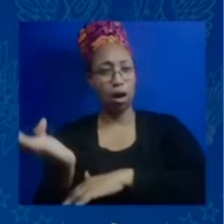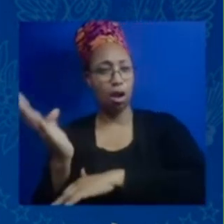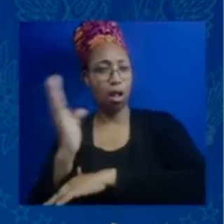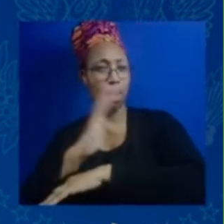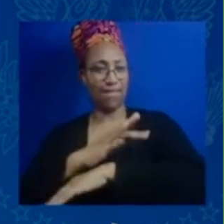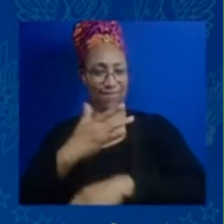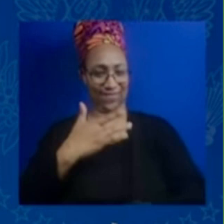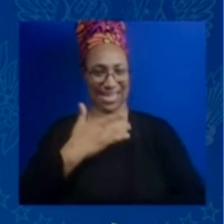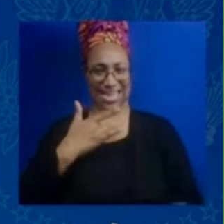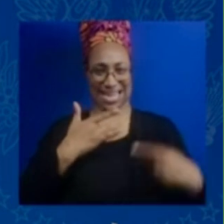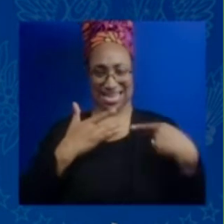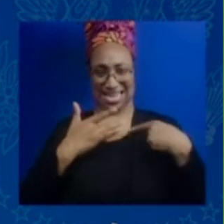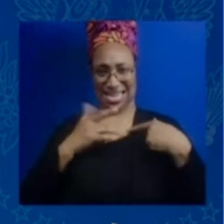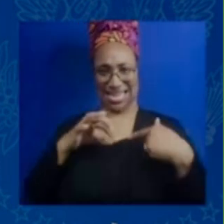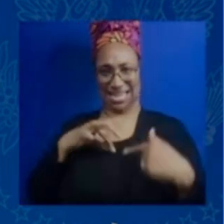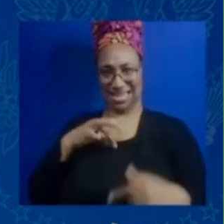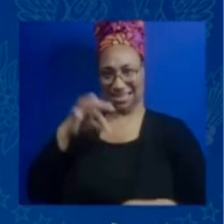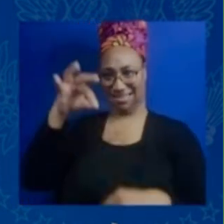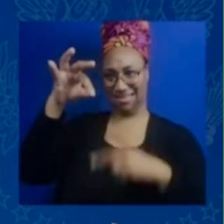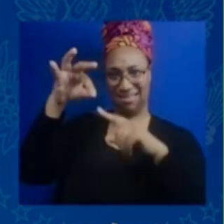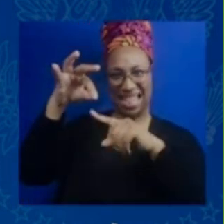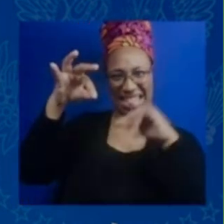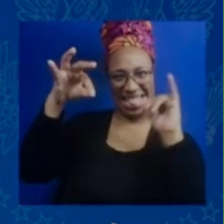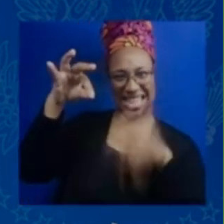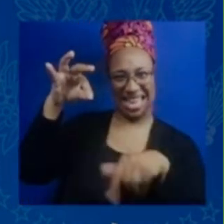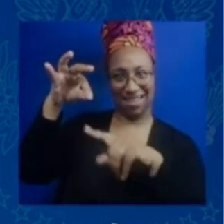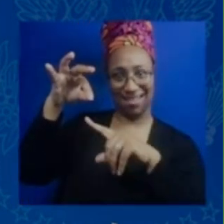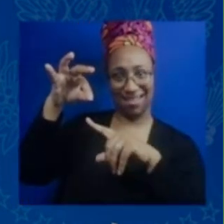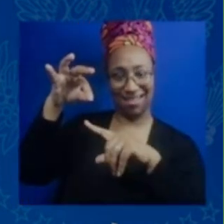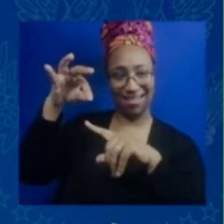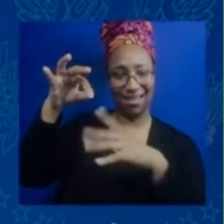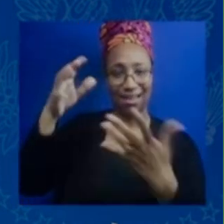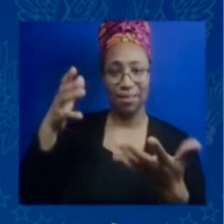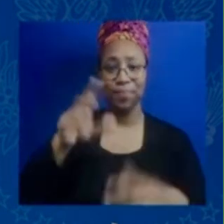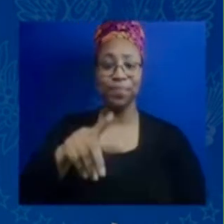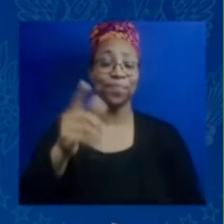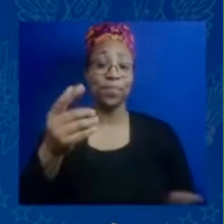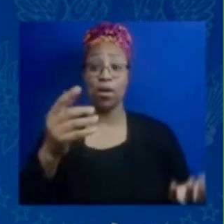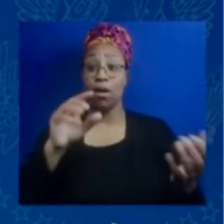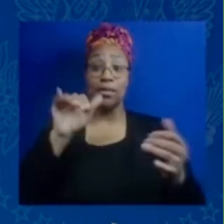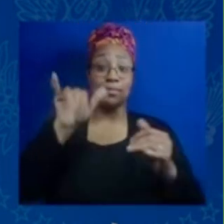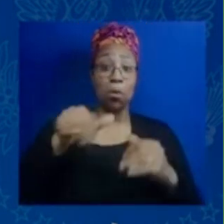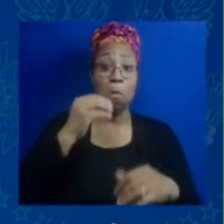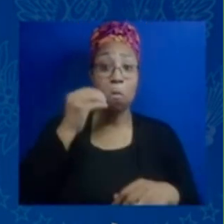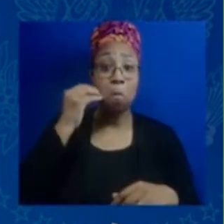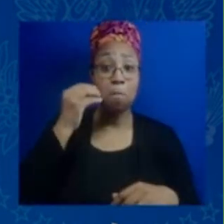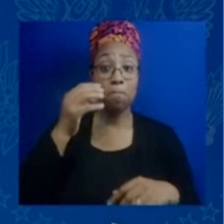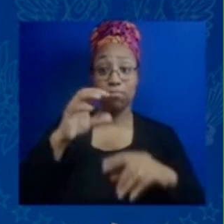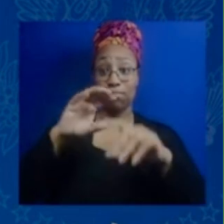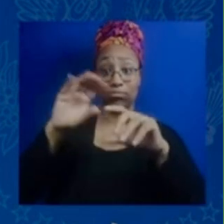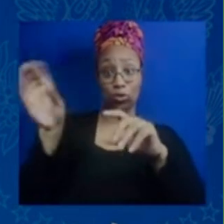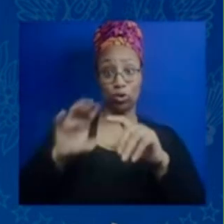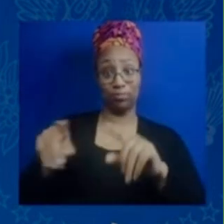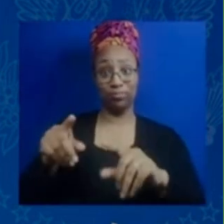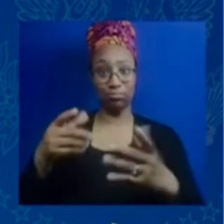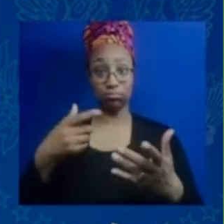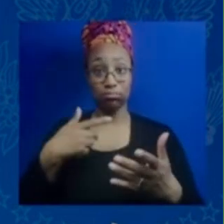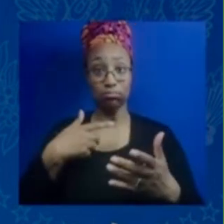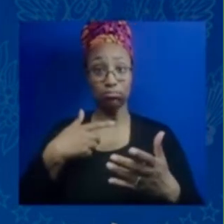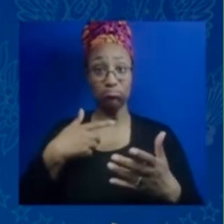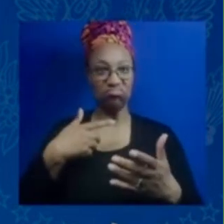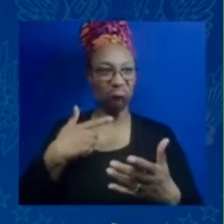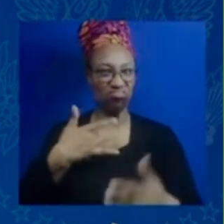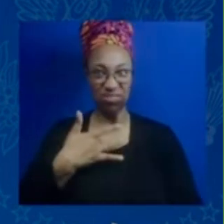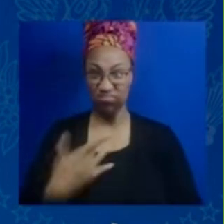you know on your zoom you feel less less compelled to put on makeup I mean a lot of people weren't even putting on pants and